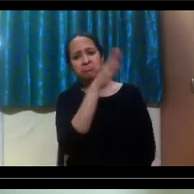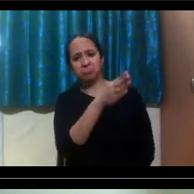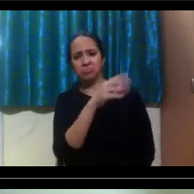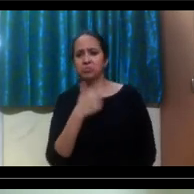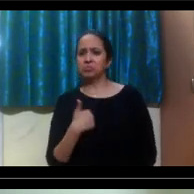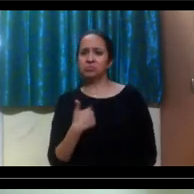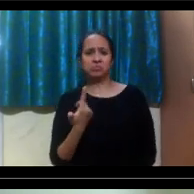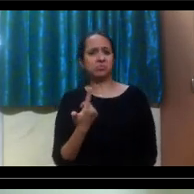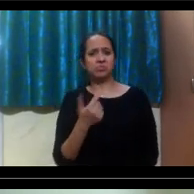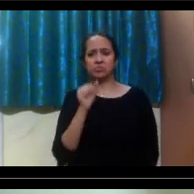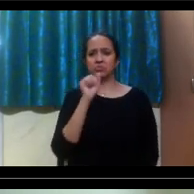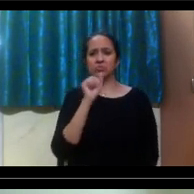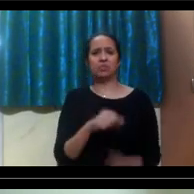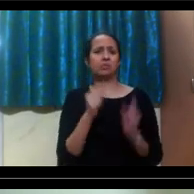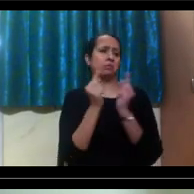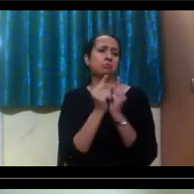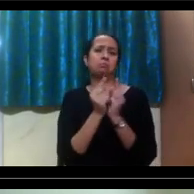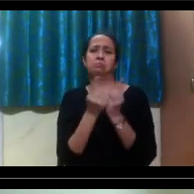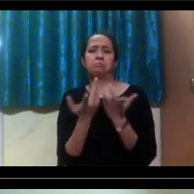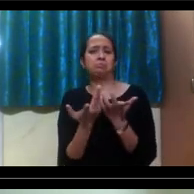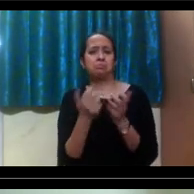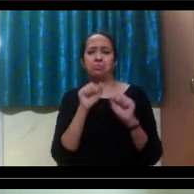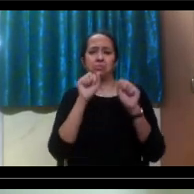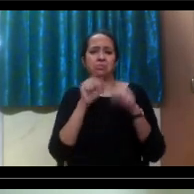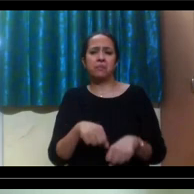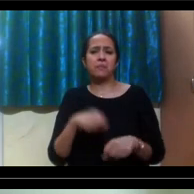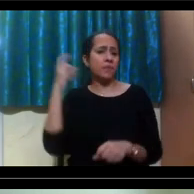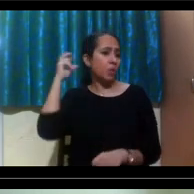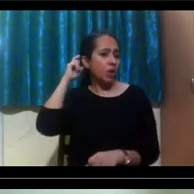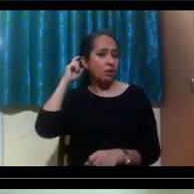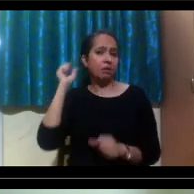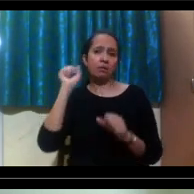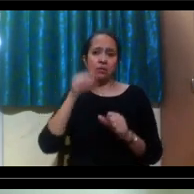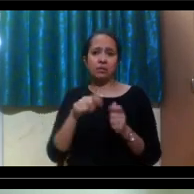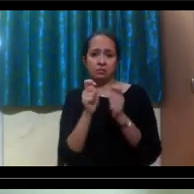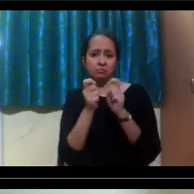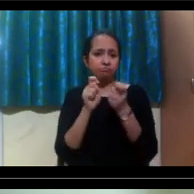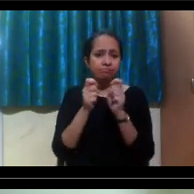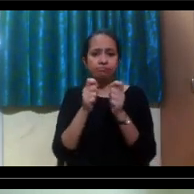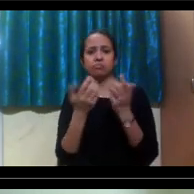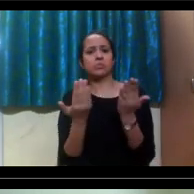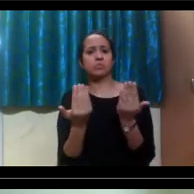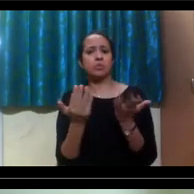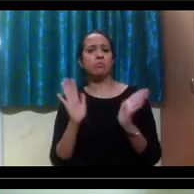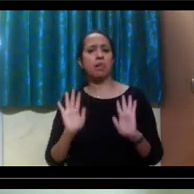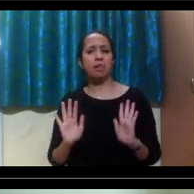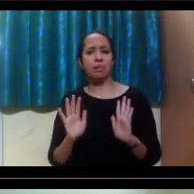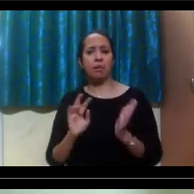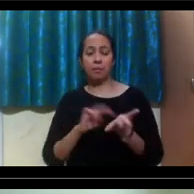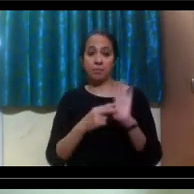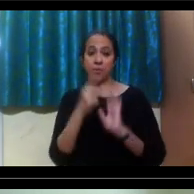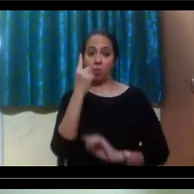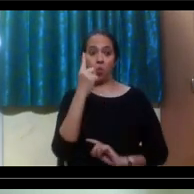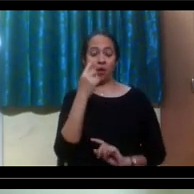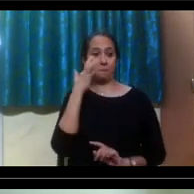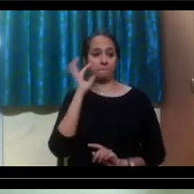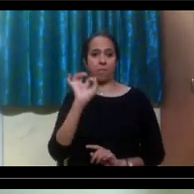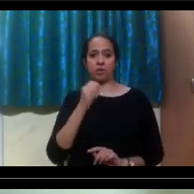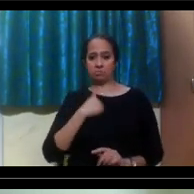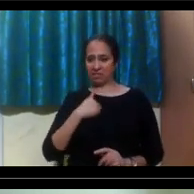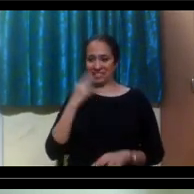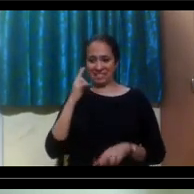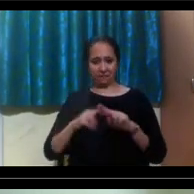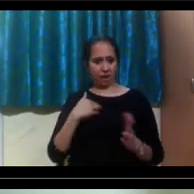like a super small fee and actually get my cochlear implants mapped. So that might be one factor that you might want to look into